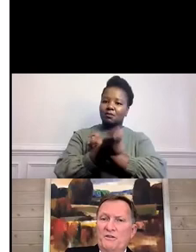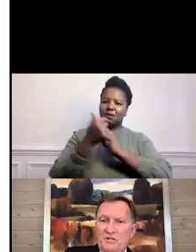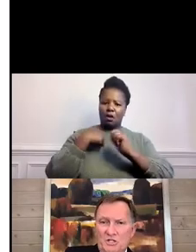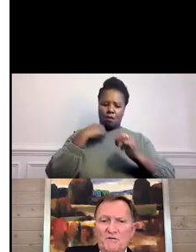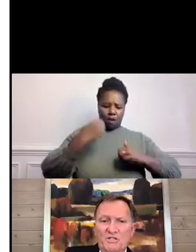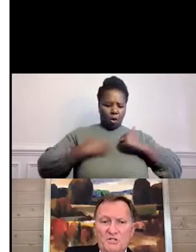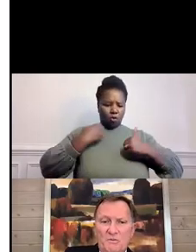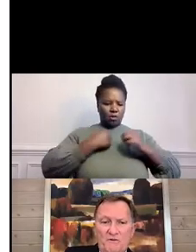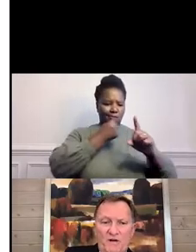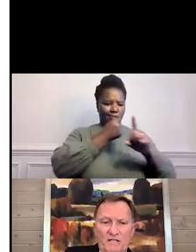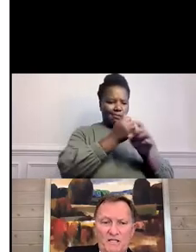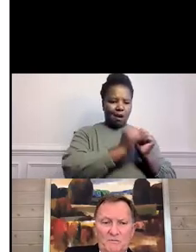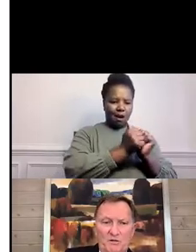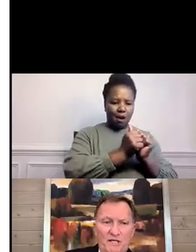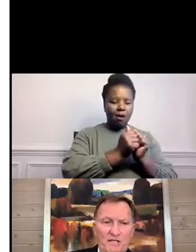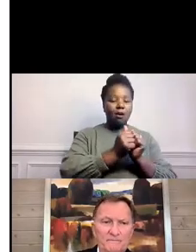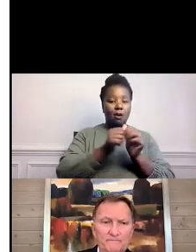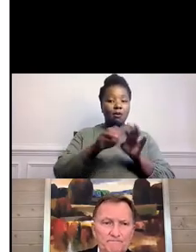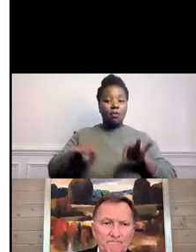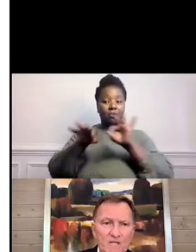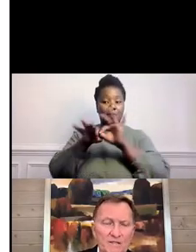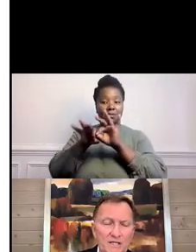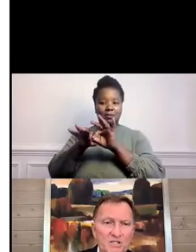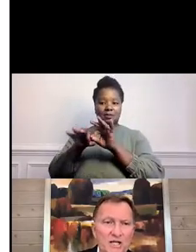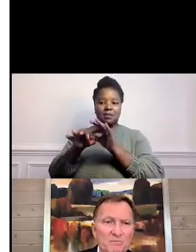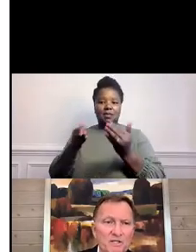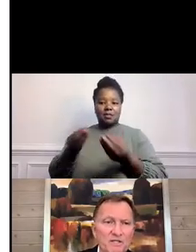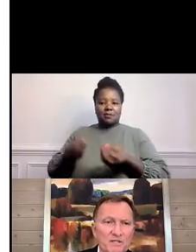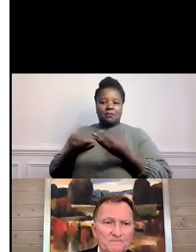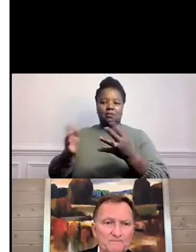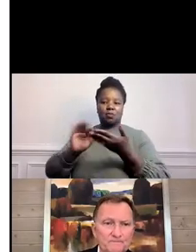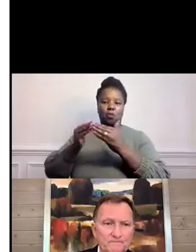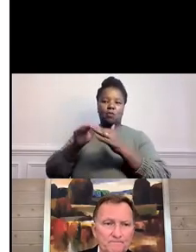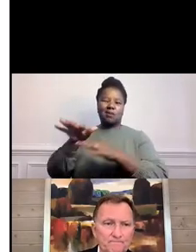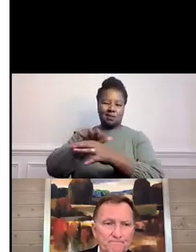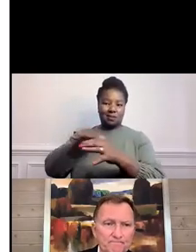importantly, on the services we provide the community. Next slide, please.